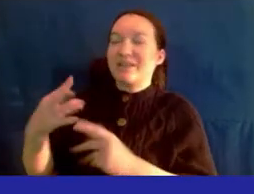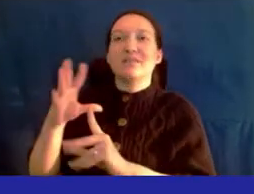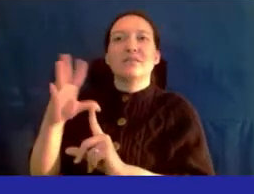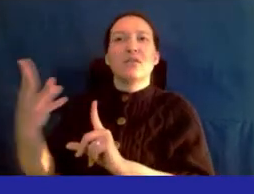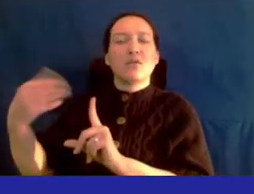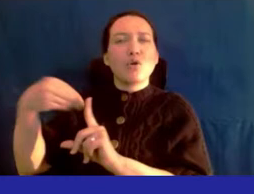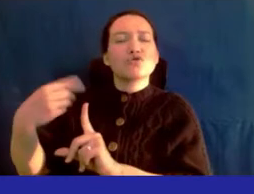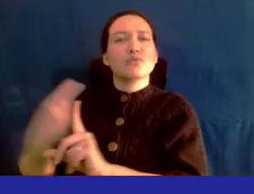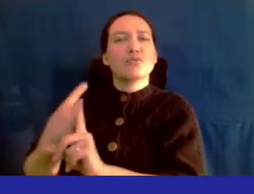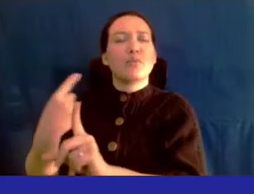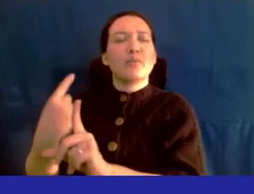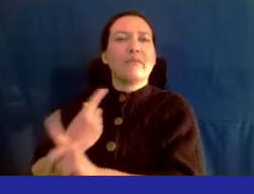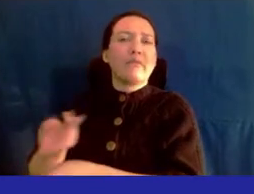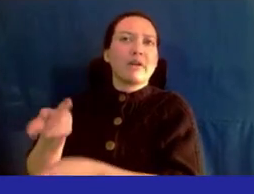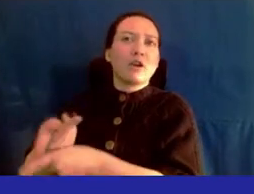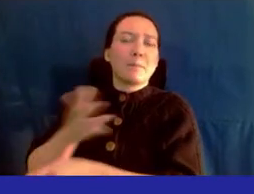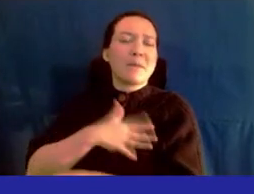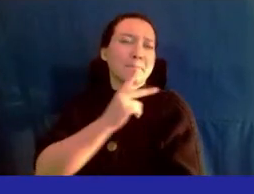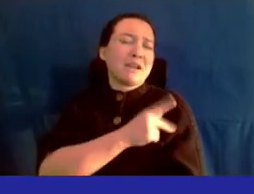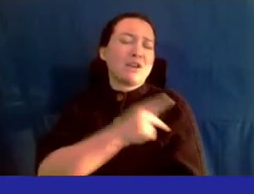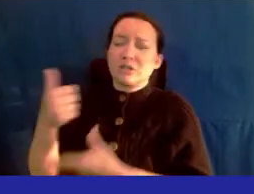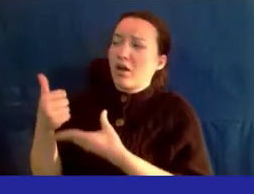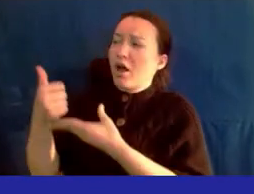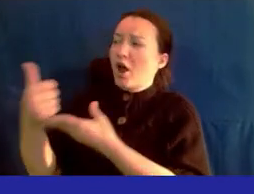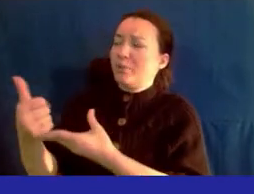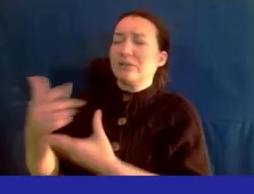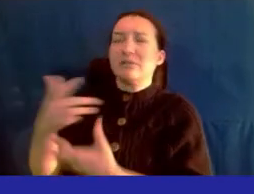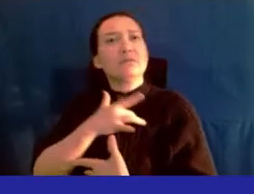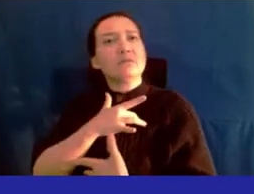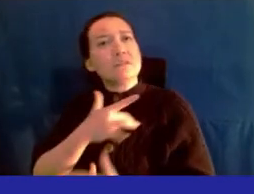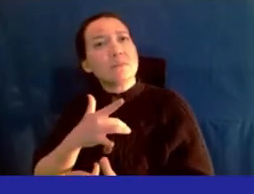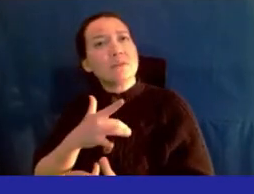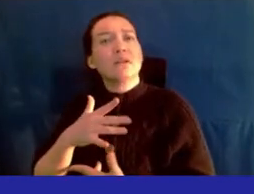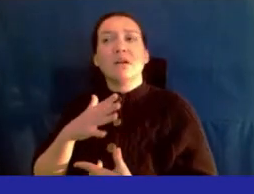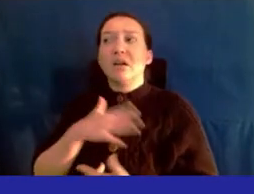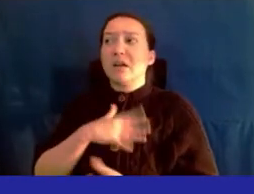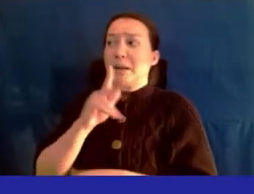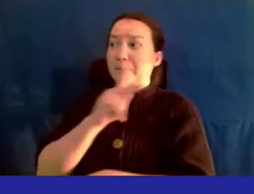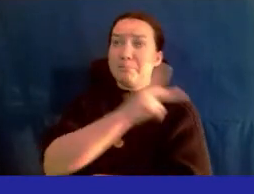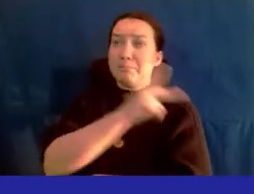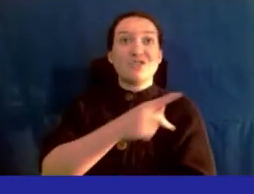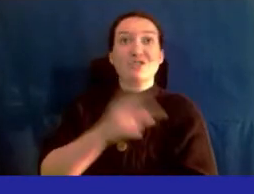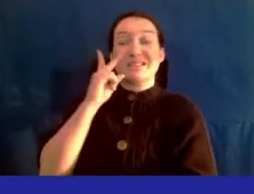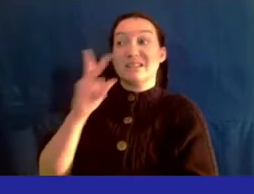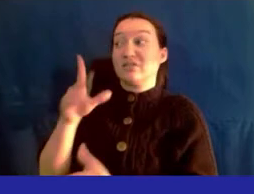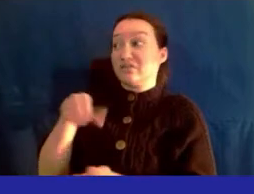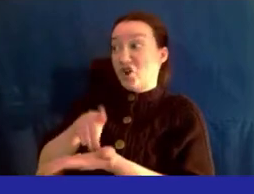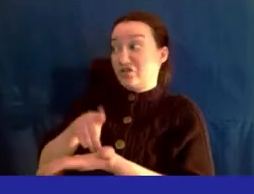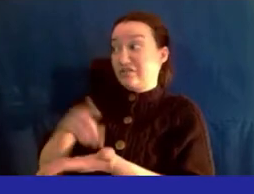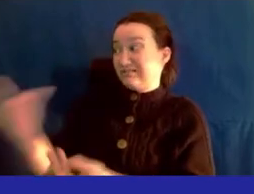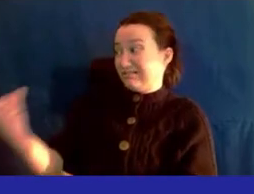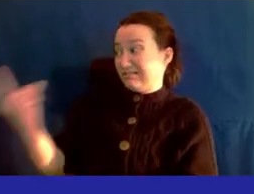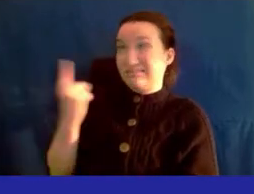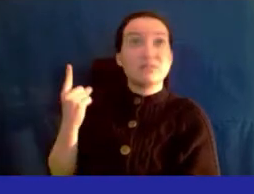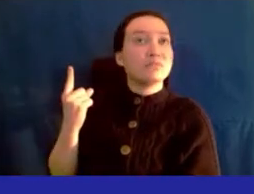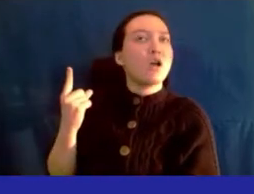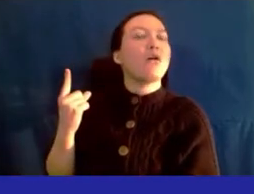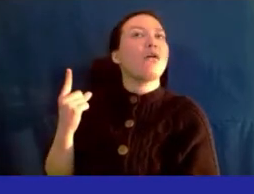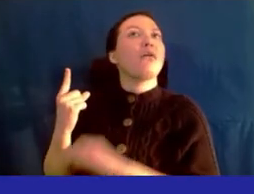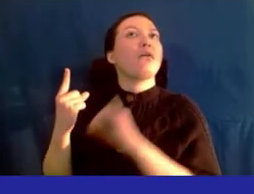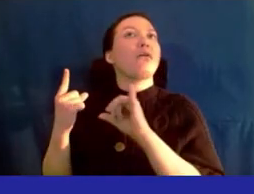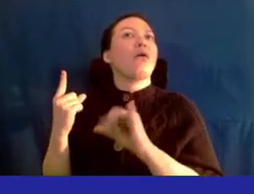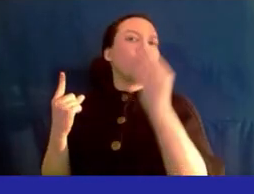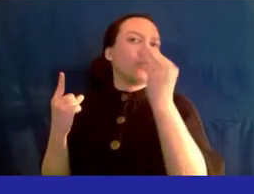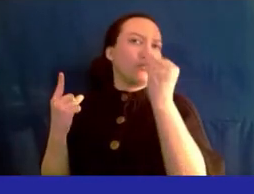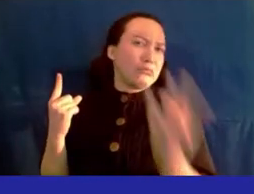appropriate care for my patients, which helps them. Most of the time, after my patients will see the doctors, they'll come to me, and they'll be like, oh, by